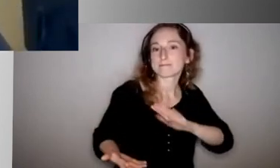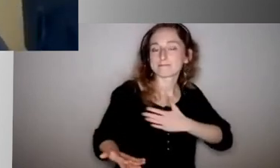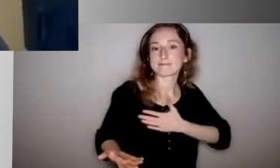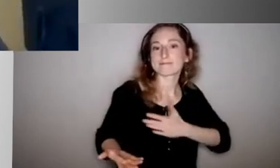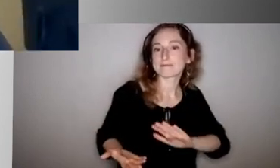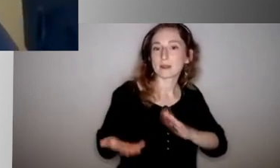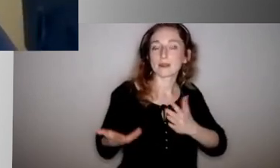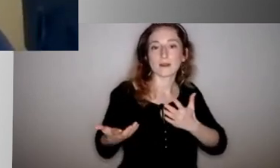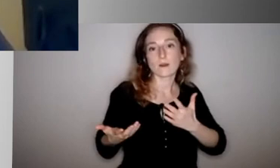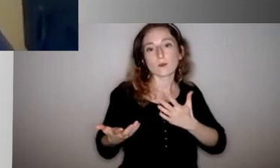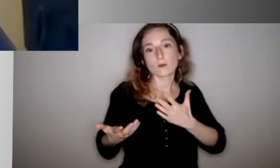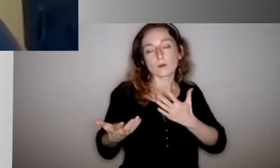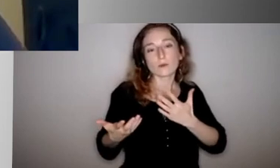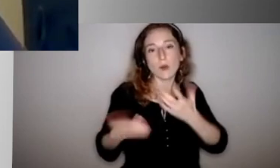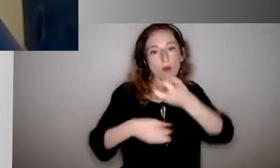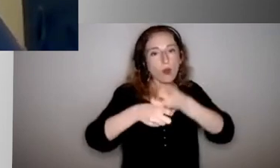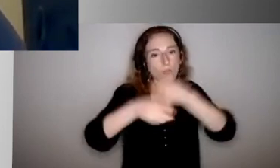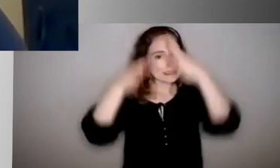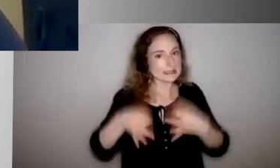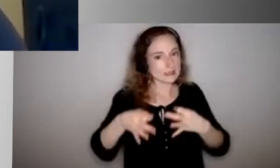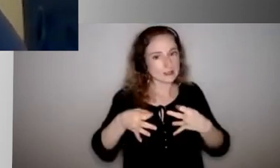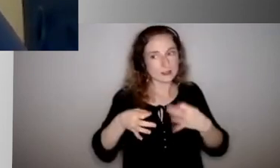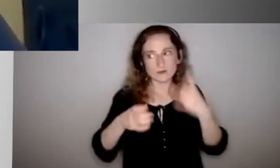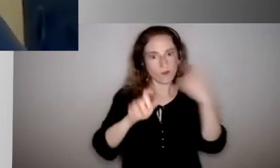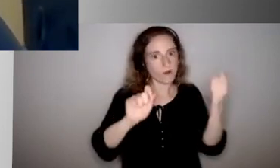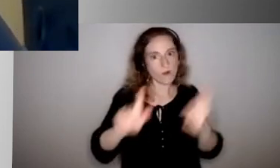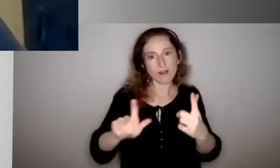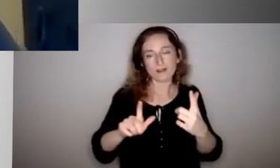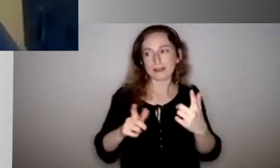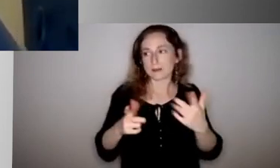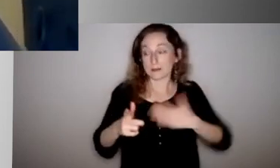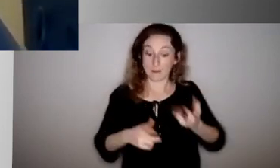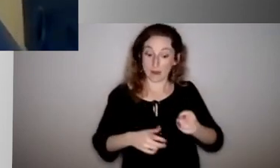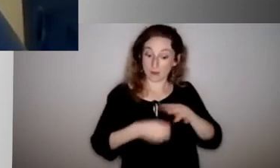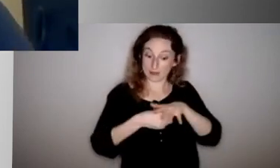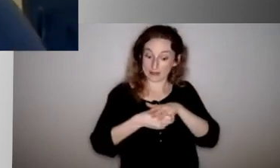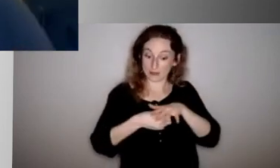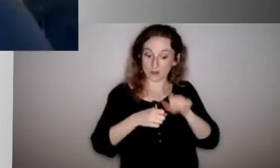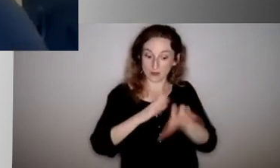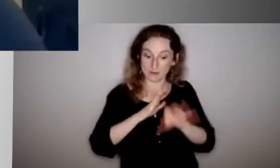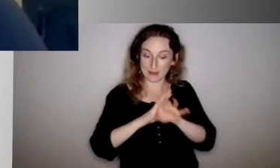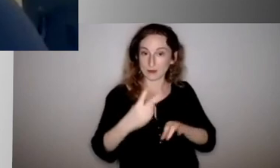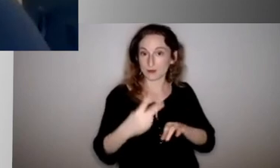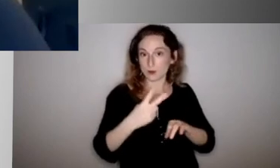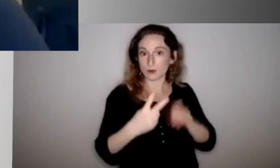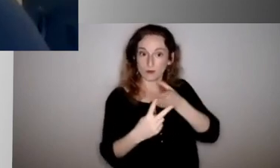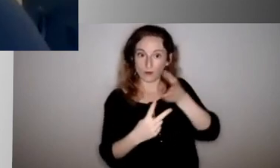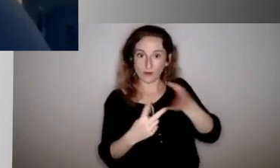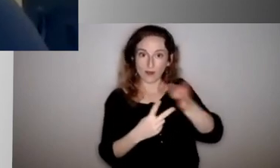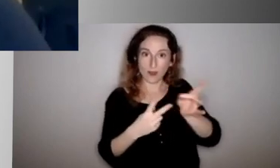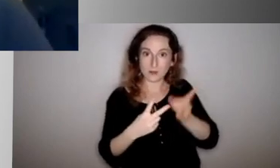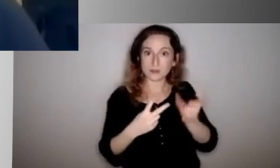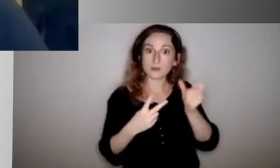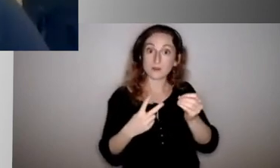being made for everyone. Um, you know, for my own district, right, we can choose two different options. And so, um, you know, what might